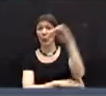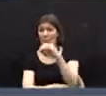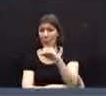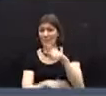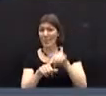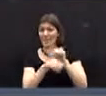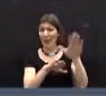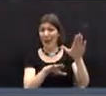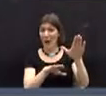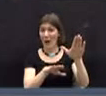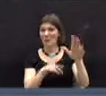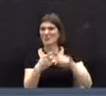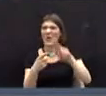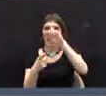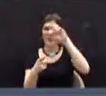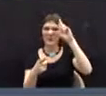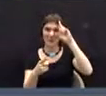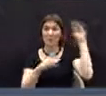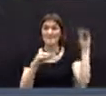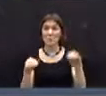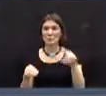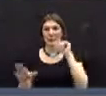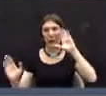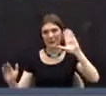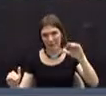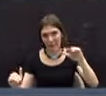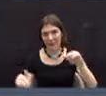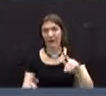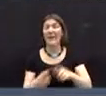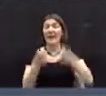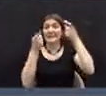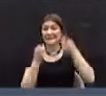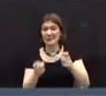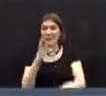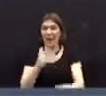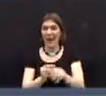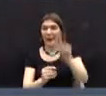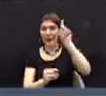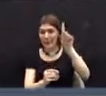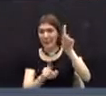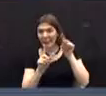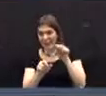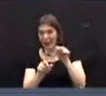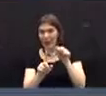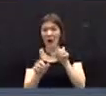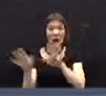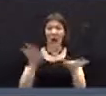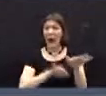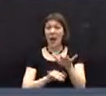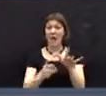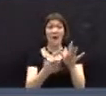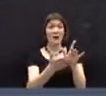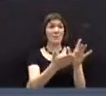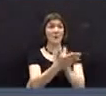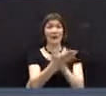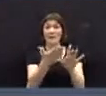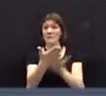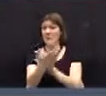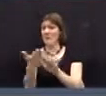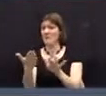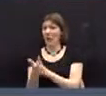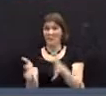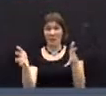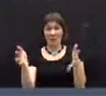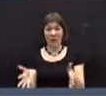Wontostigate to the hospital tower and to the ski jump tower, even after paying that money, we anticipate